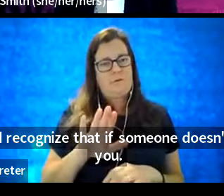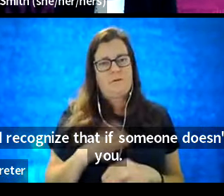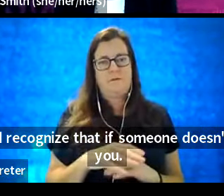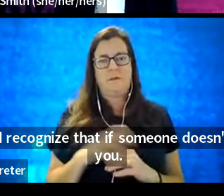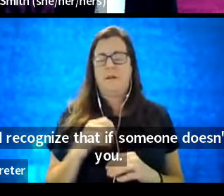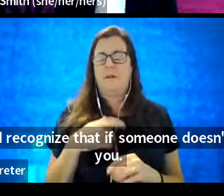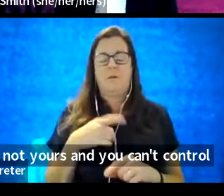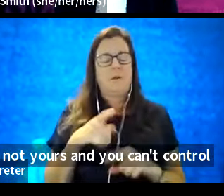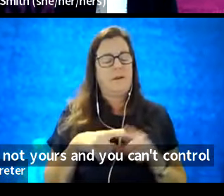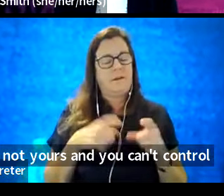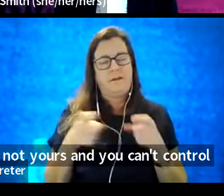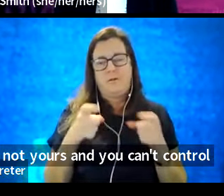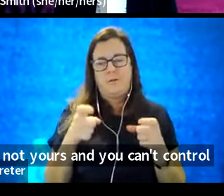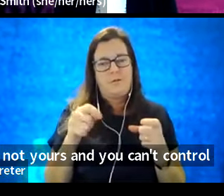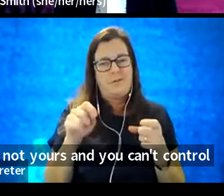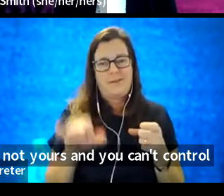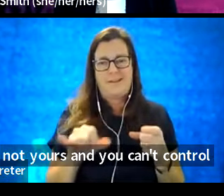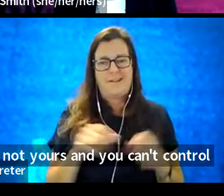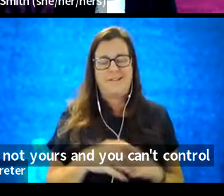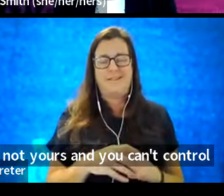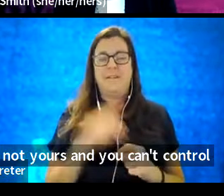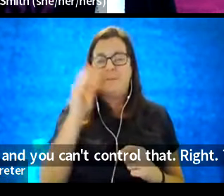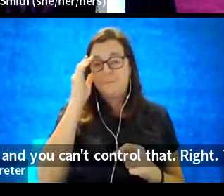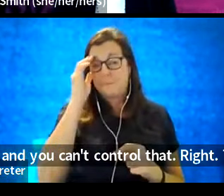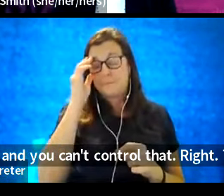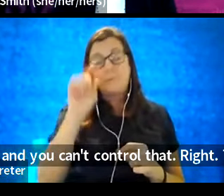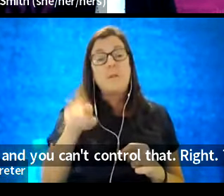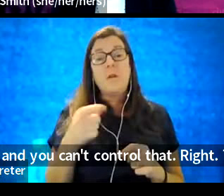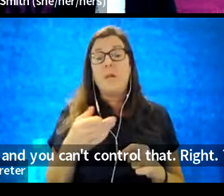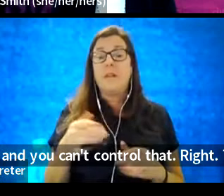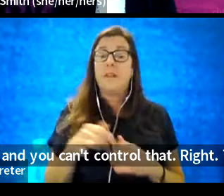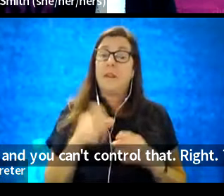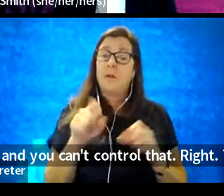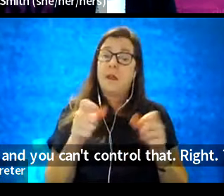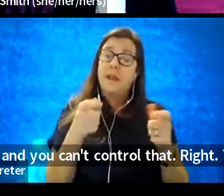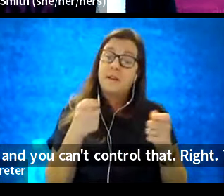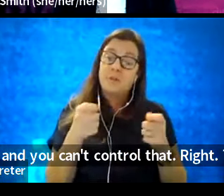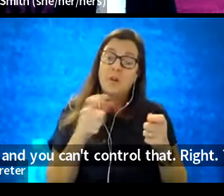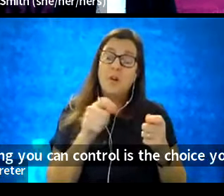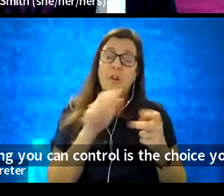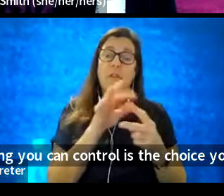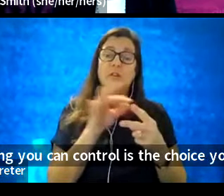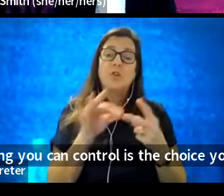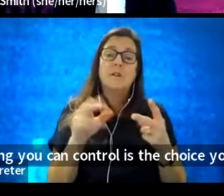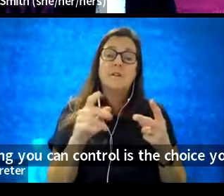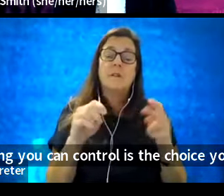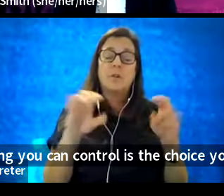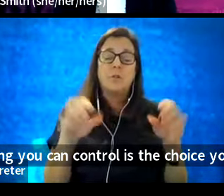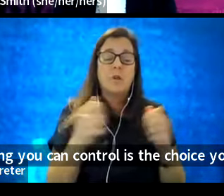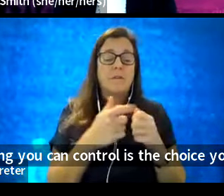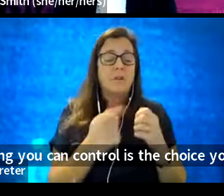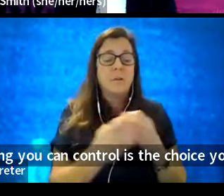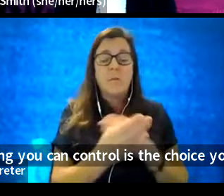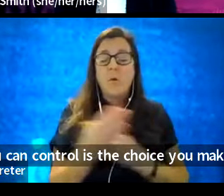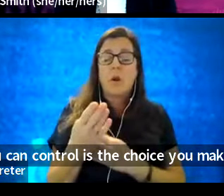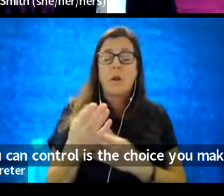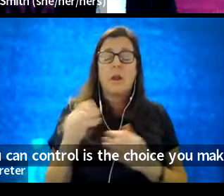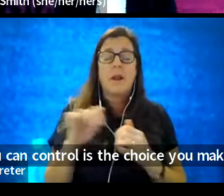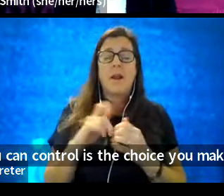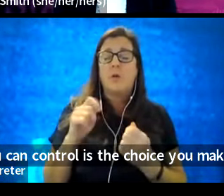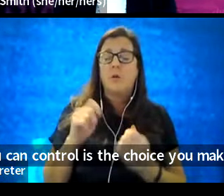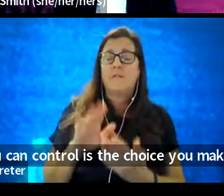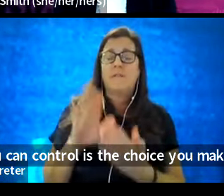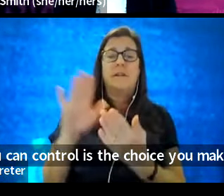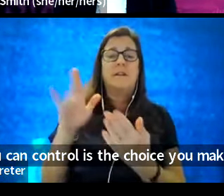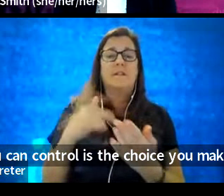can't control that, right? The only thing you can control is the choice you make every morning on how you're going to face the